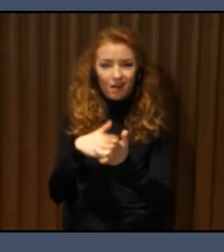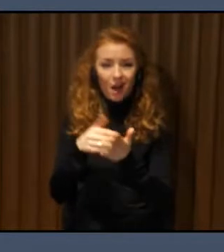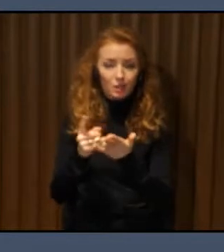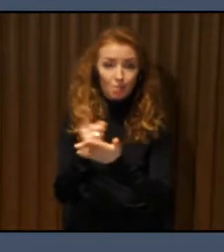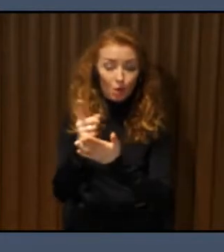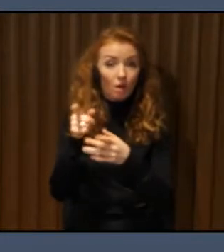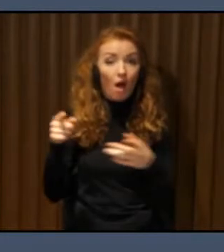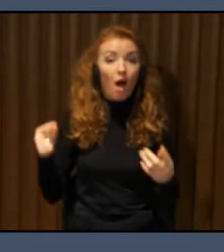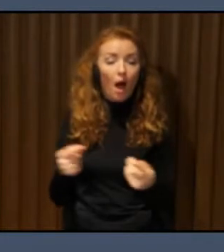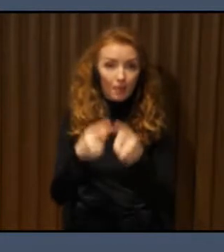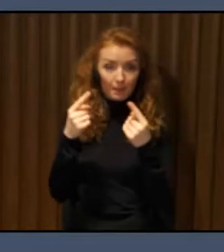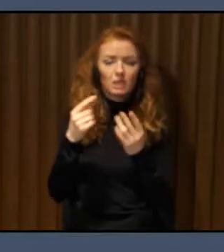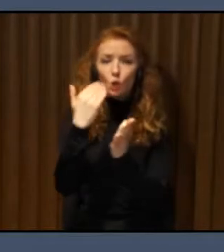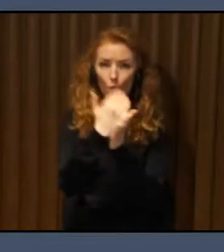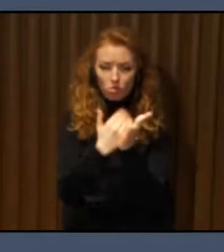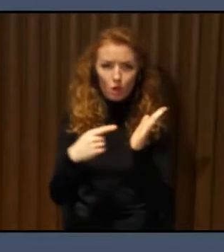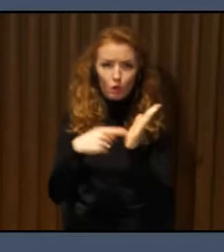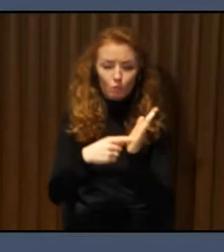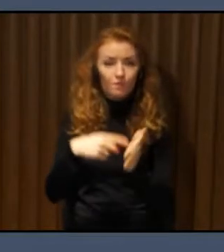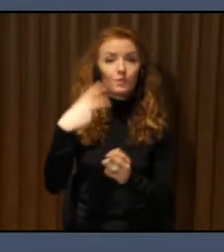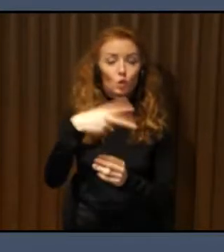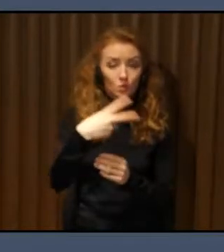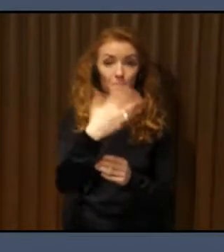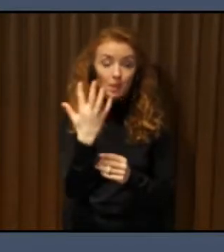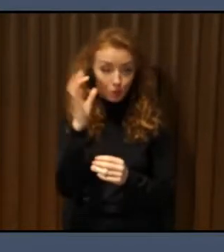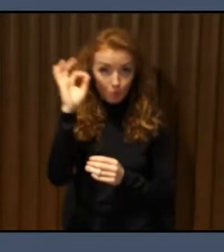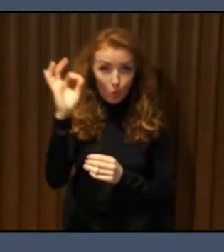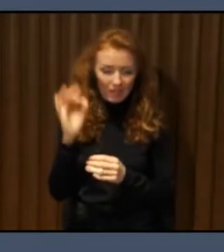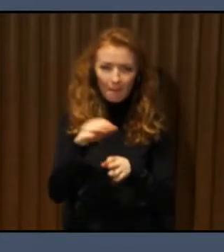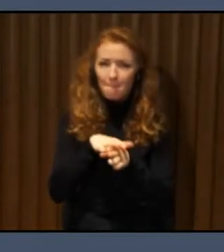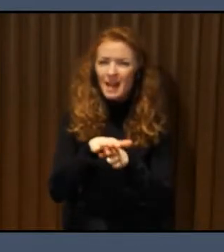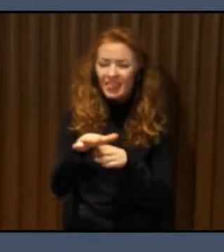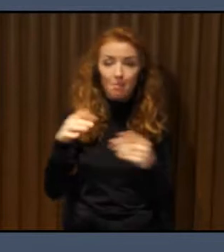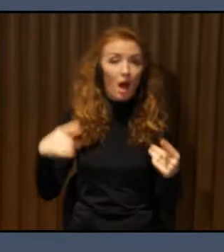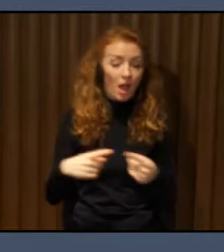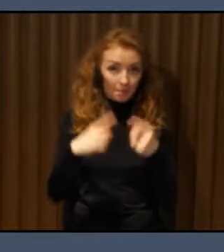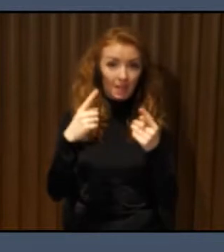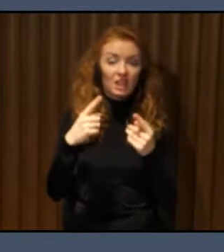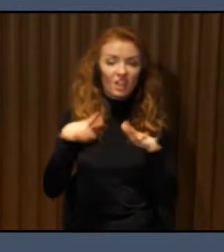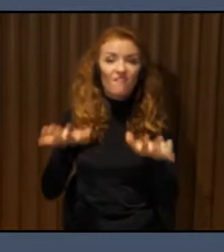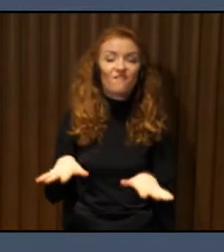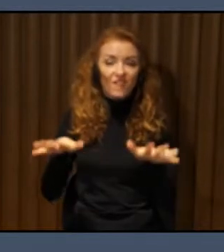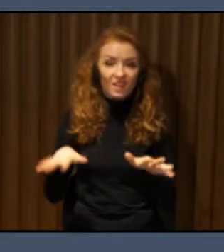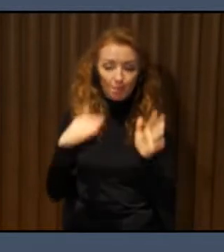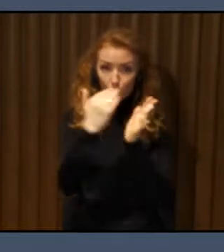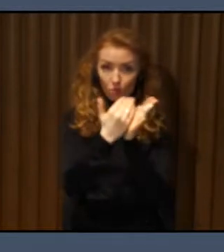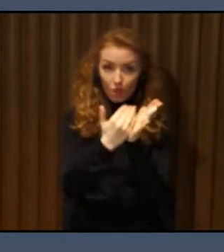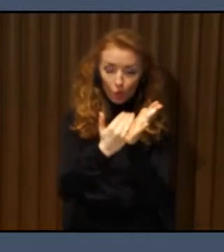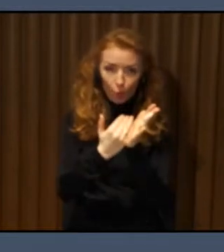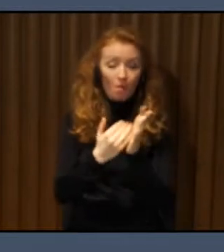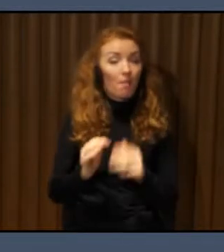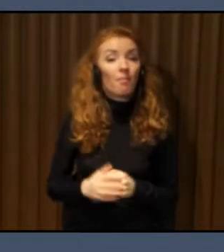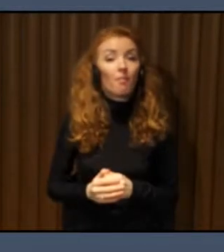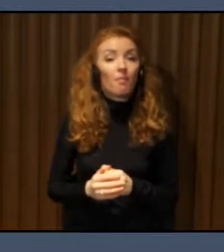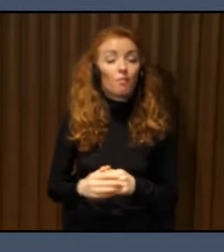about 25% are fully compliant with the local standards and law. So the Transitec Lab, which gathered different